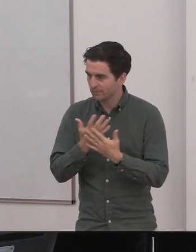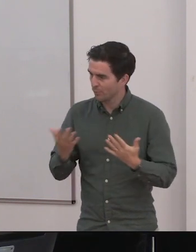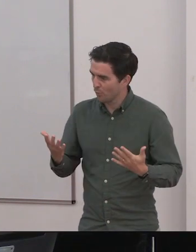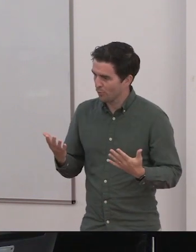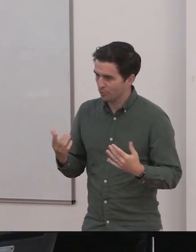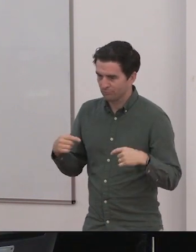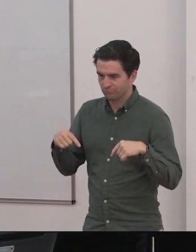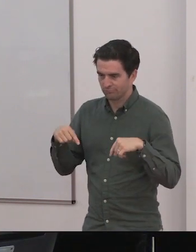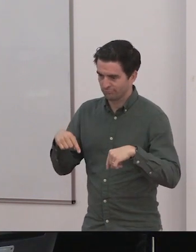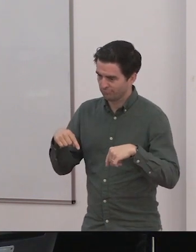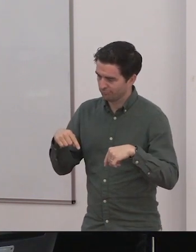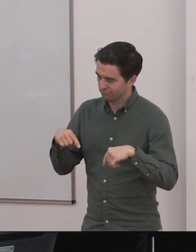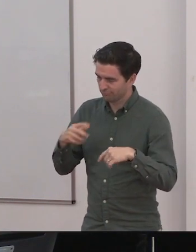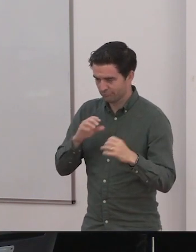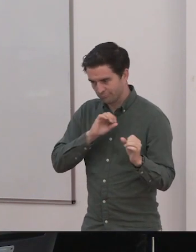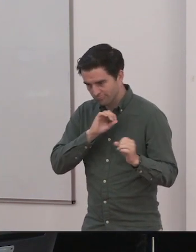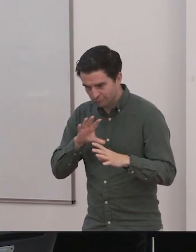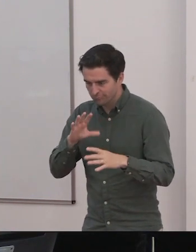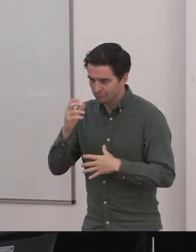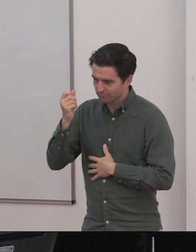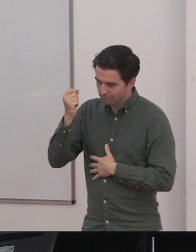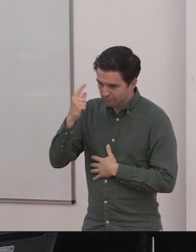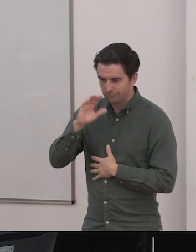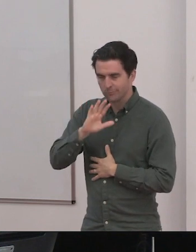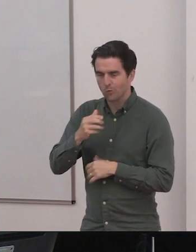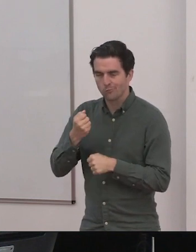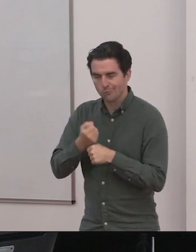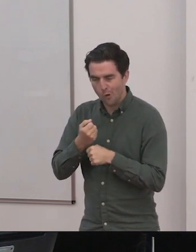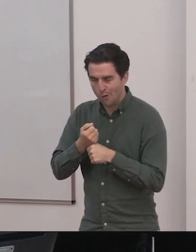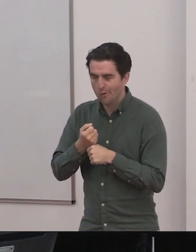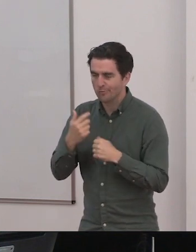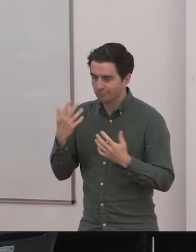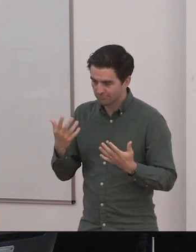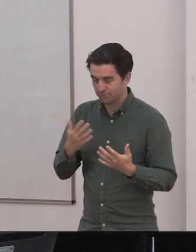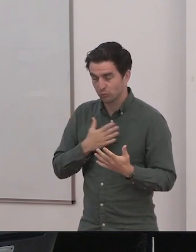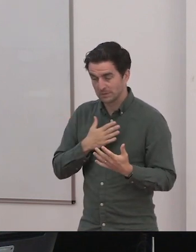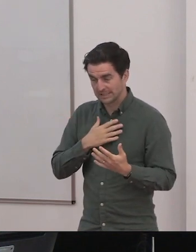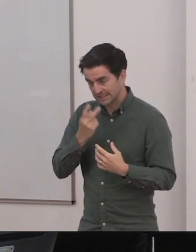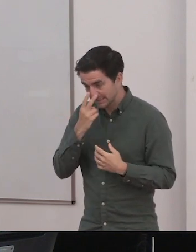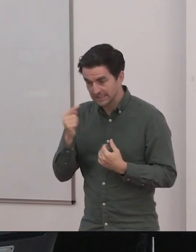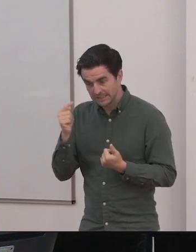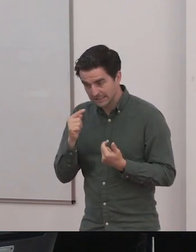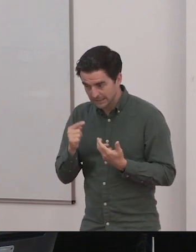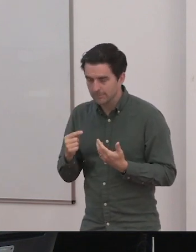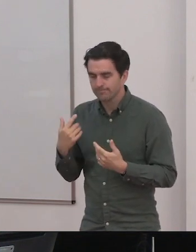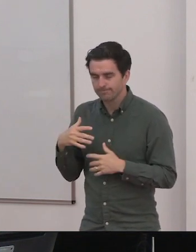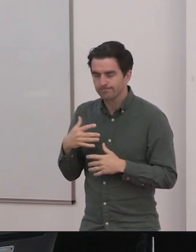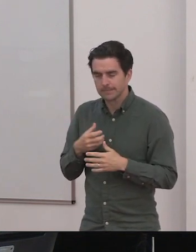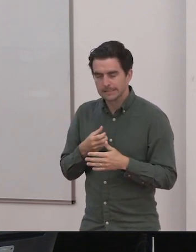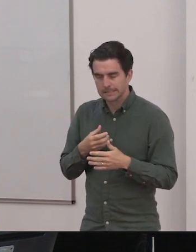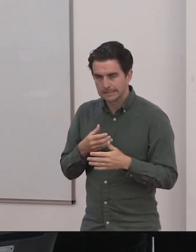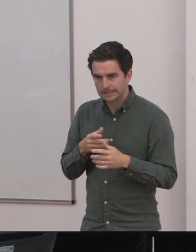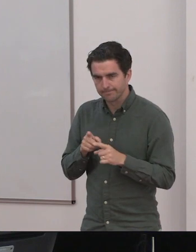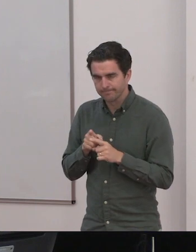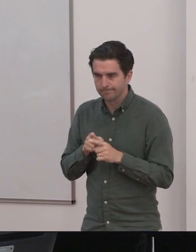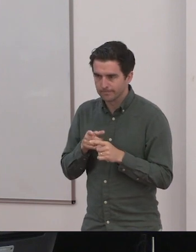inclusive education, inclusive education is a process that needs close and continuous monitoring in order